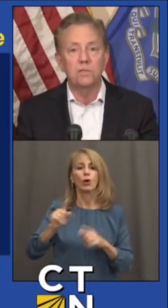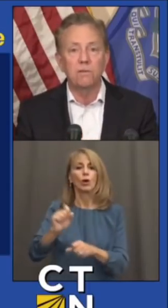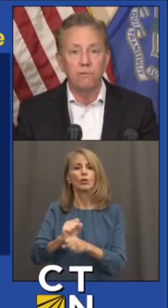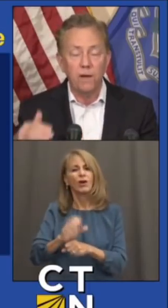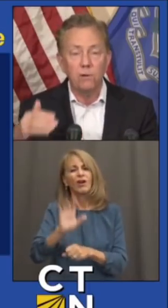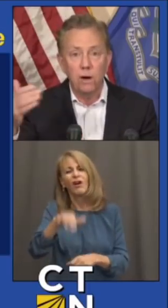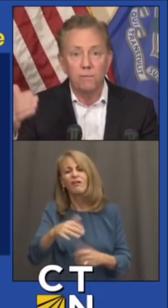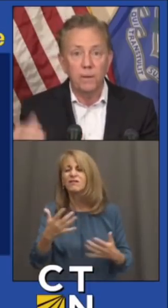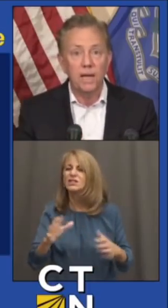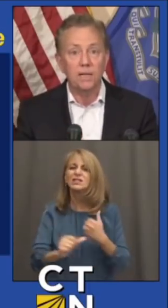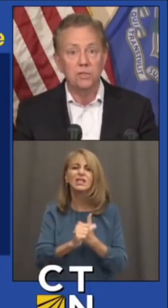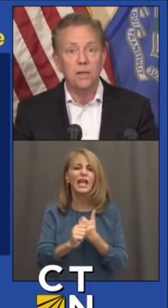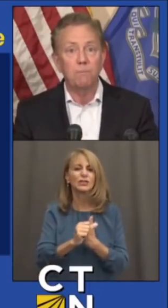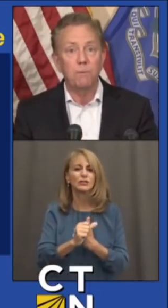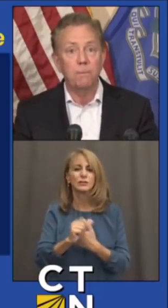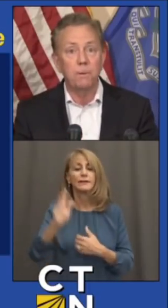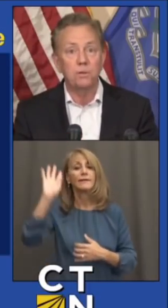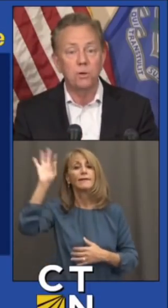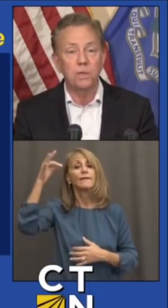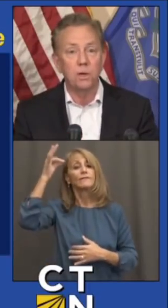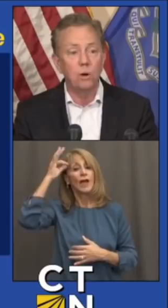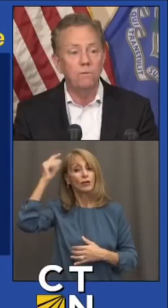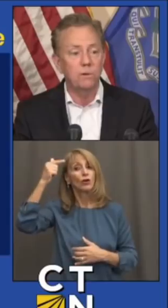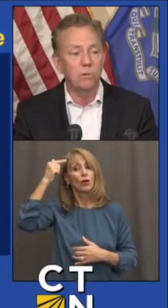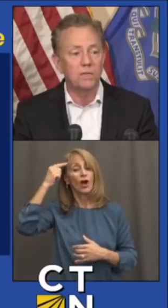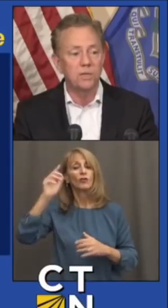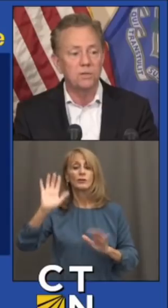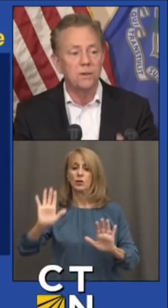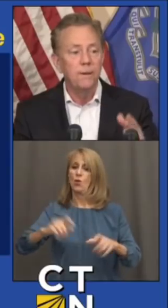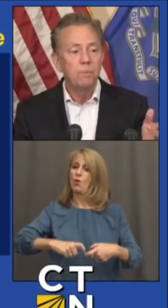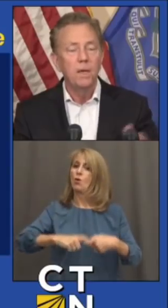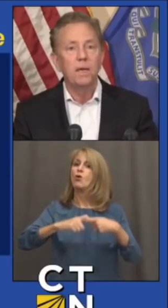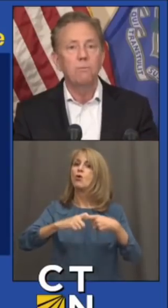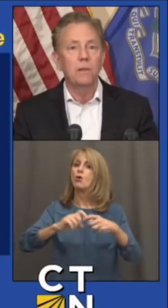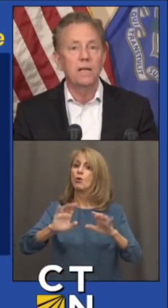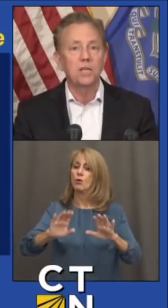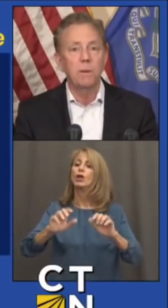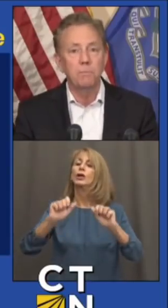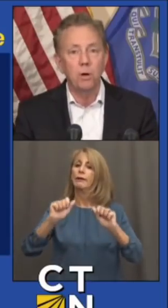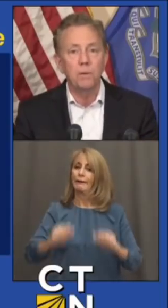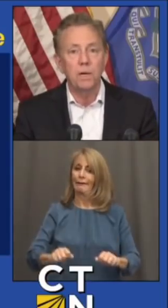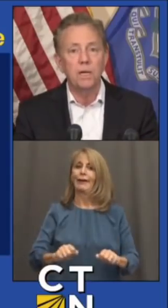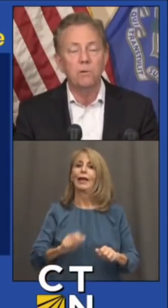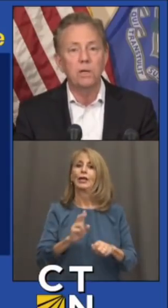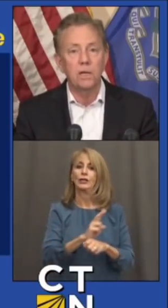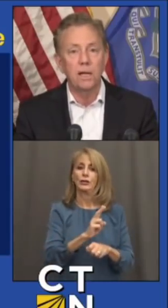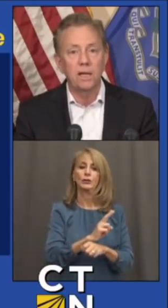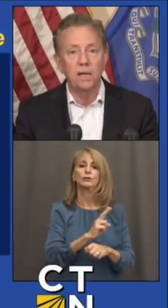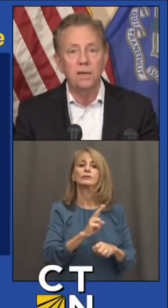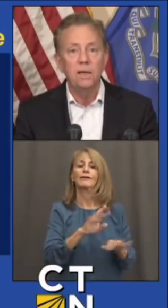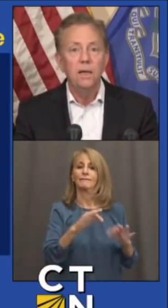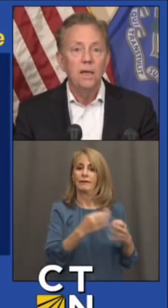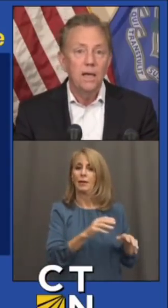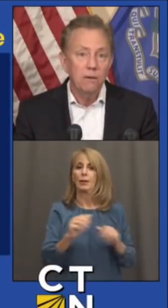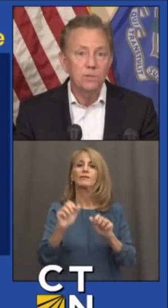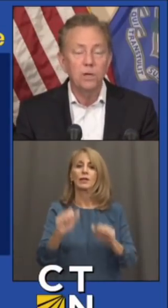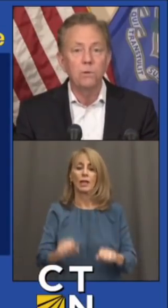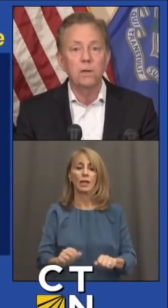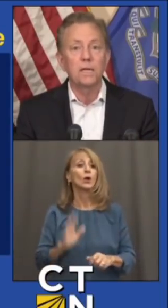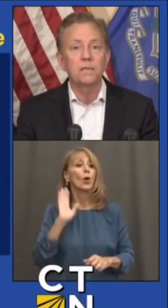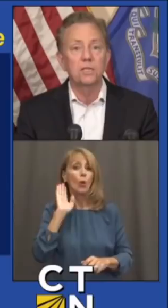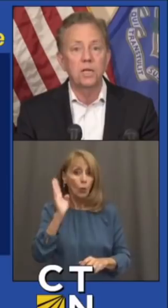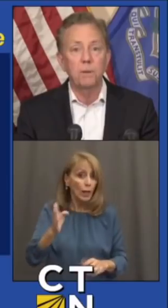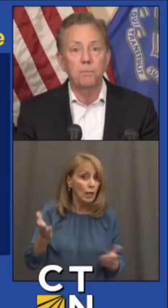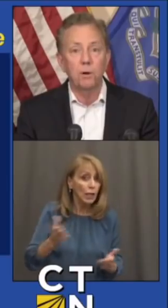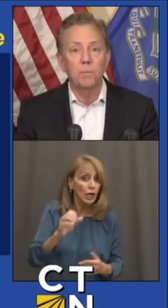dangerous if the federal government hadn't stepped up during the COVID crisis and that's going to be permanent here in Connecticut. And we'll